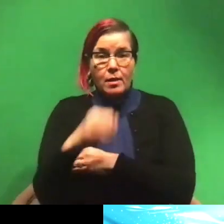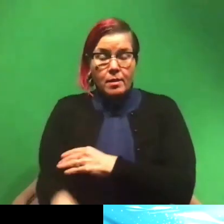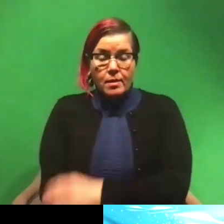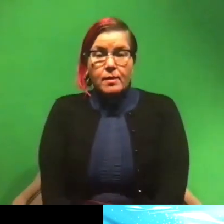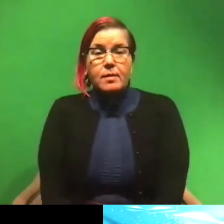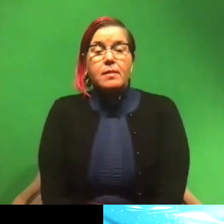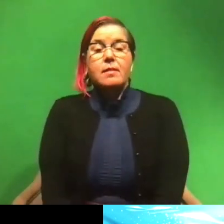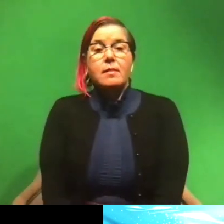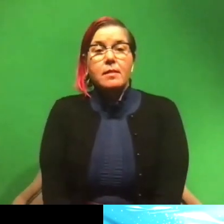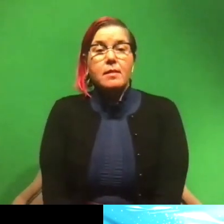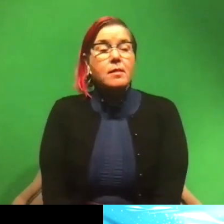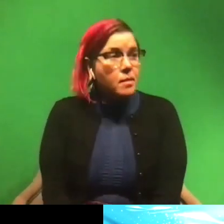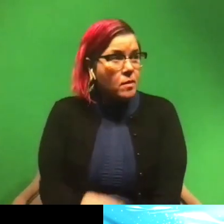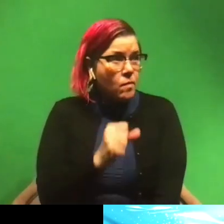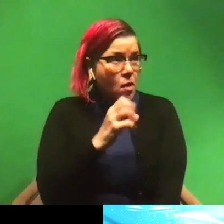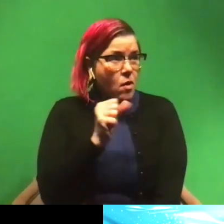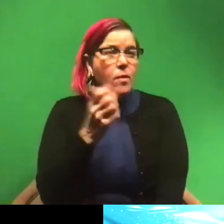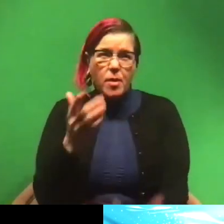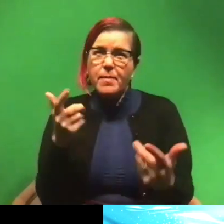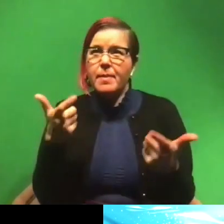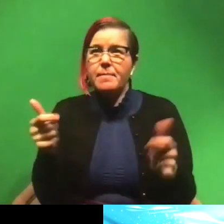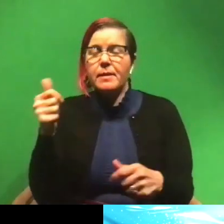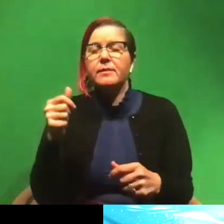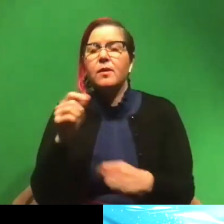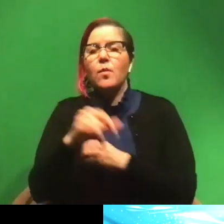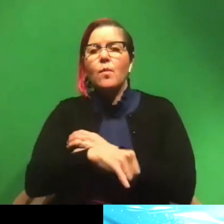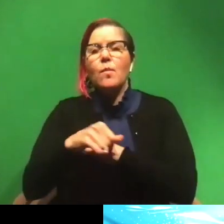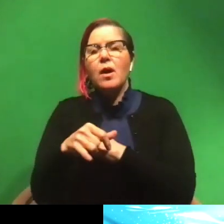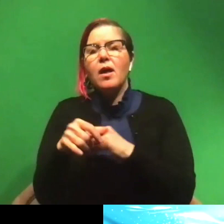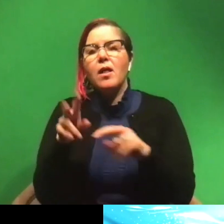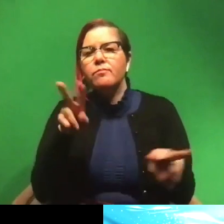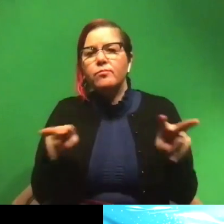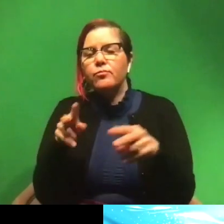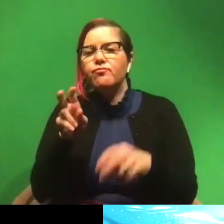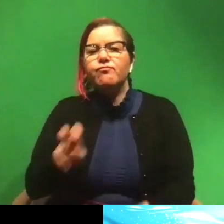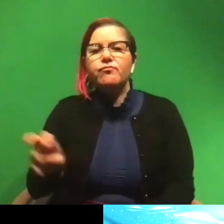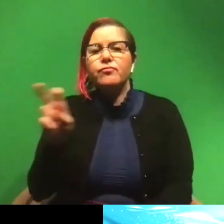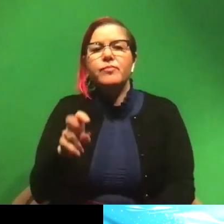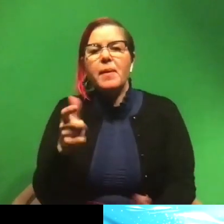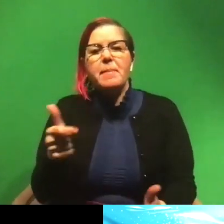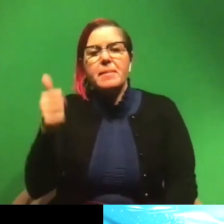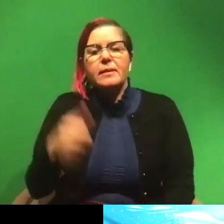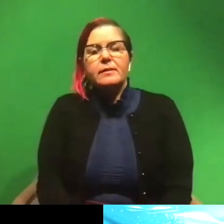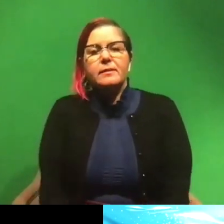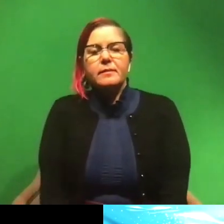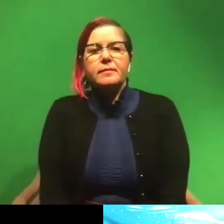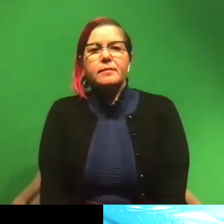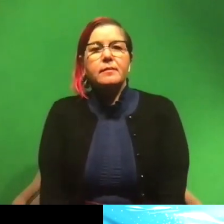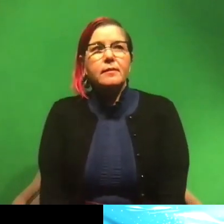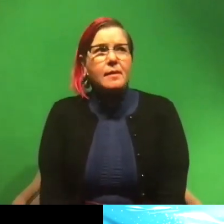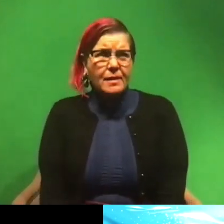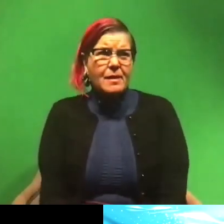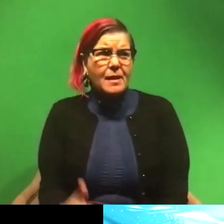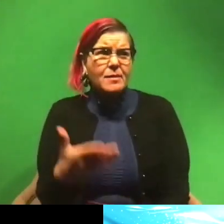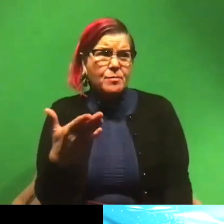which is the, probably the biggest. I went on a whale watching tour and I saw it. It's probably the biggest that I've seen. And probably